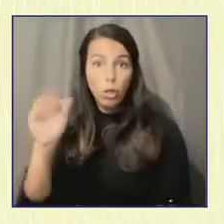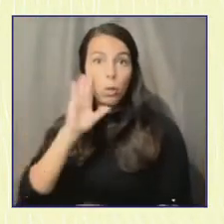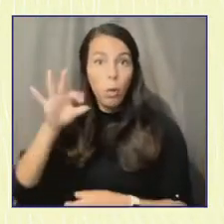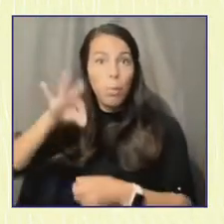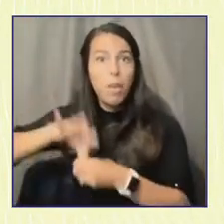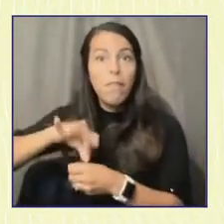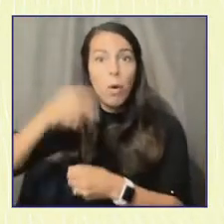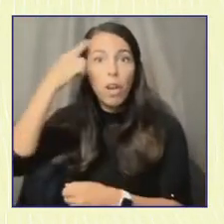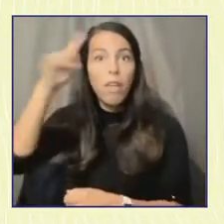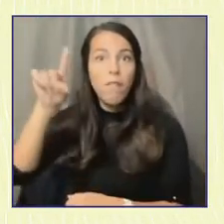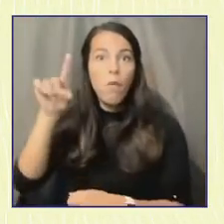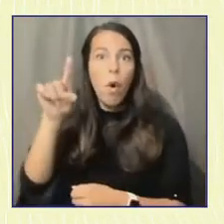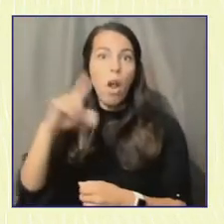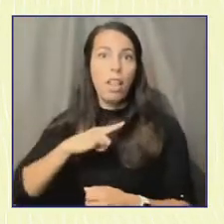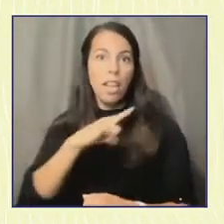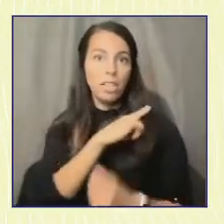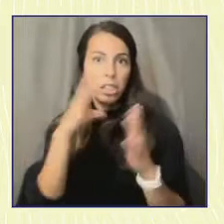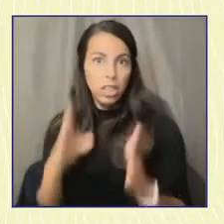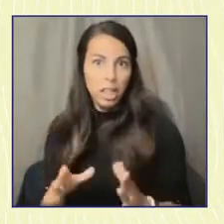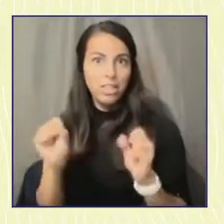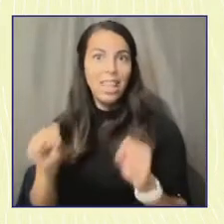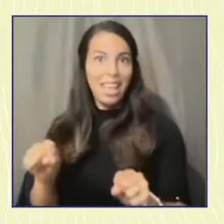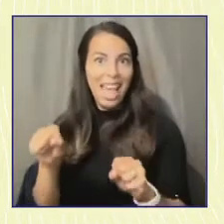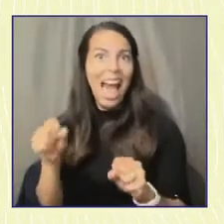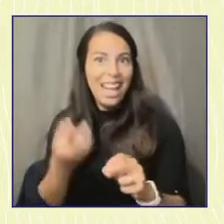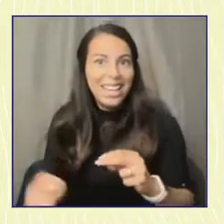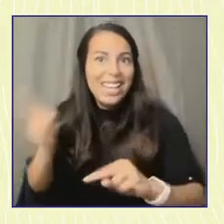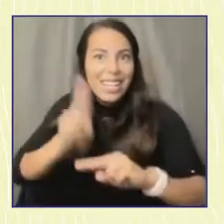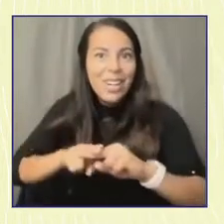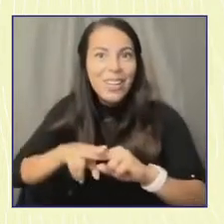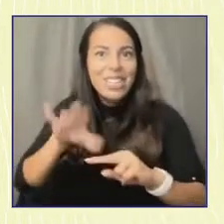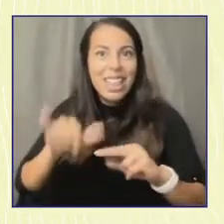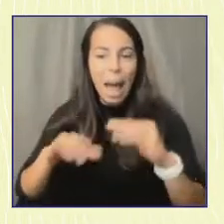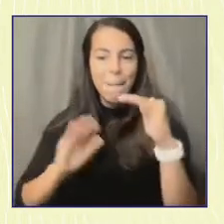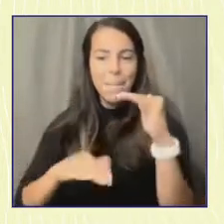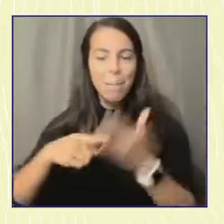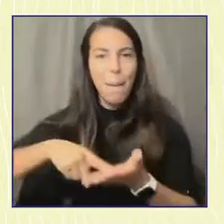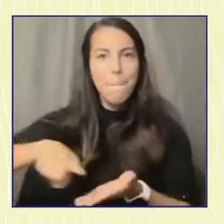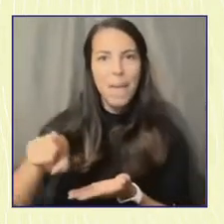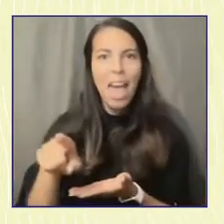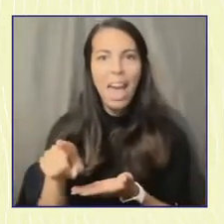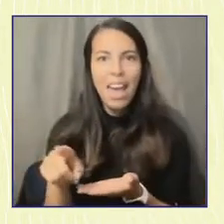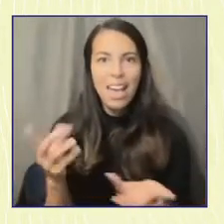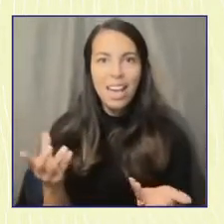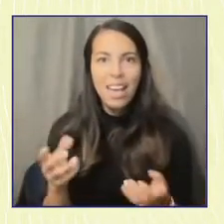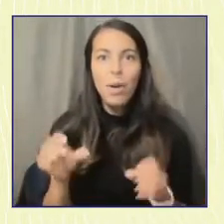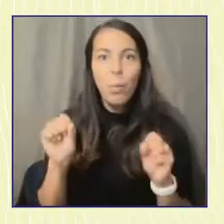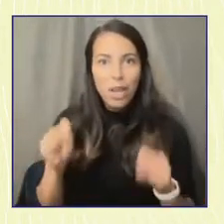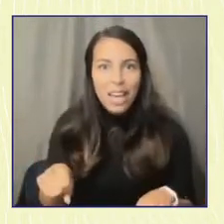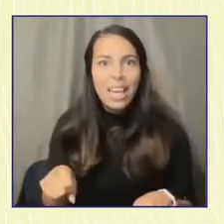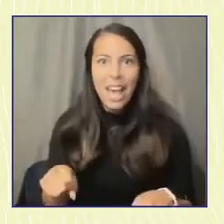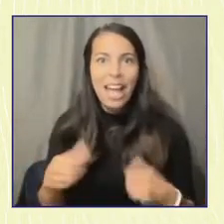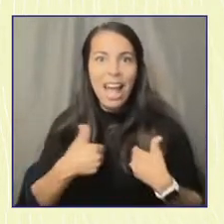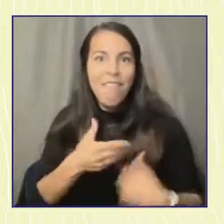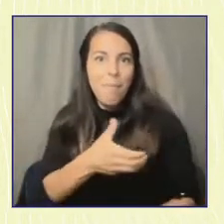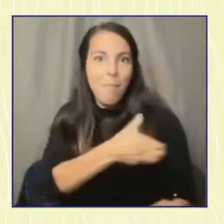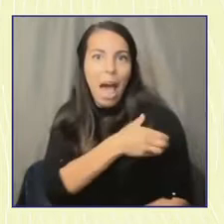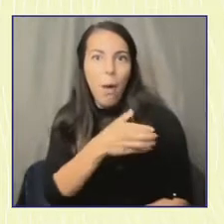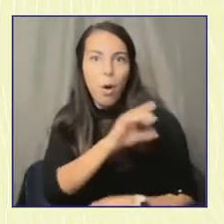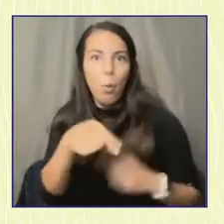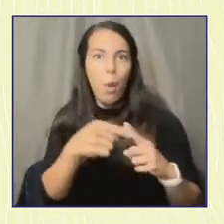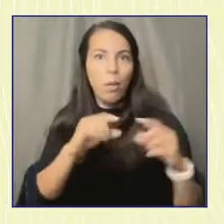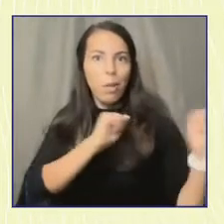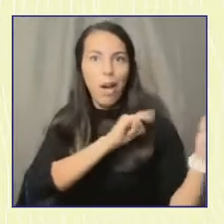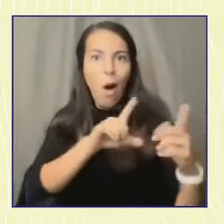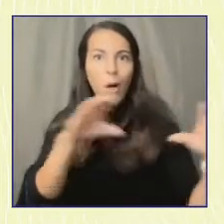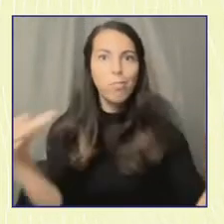to increase our minimum wage. We literally hire and fire them when we vote. And we have to start